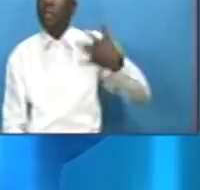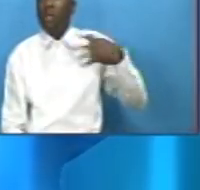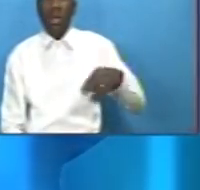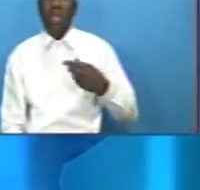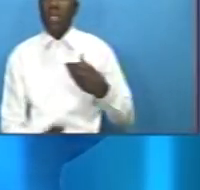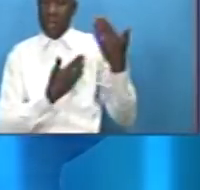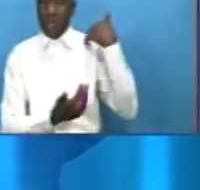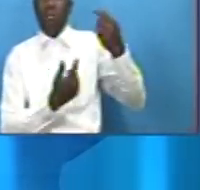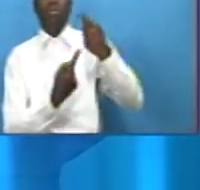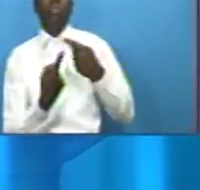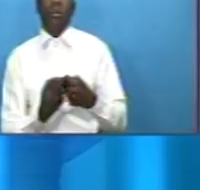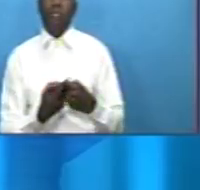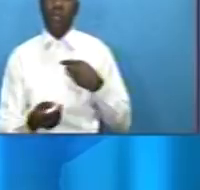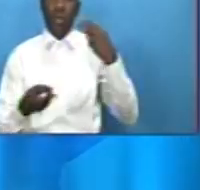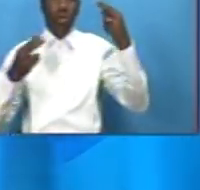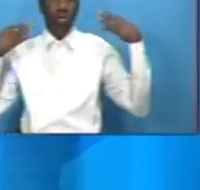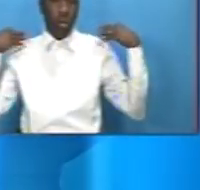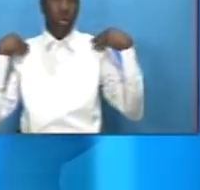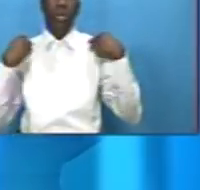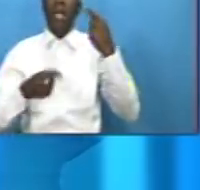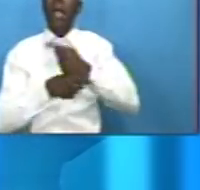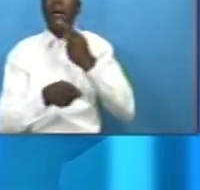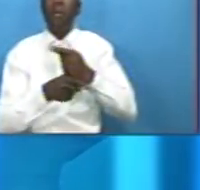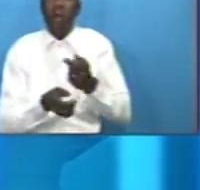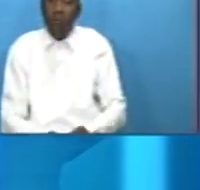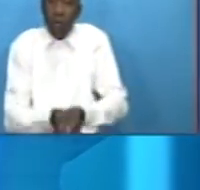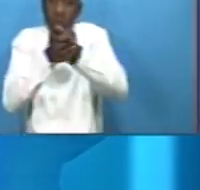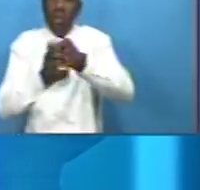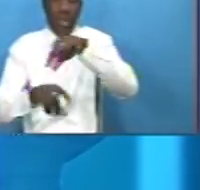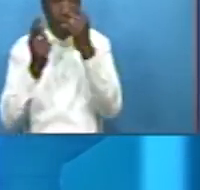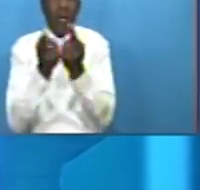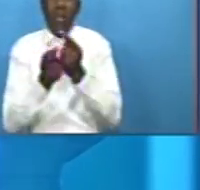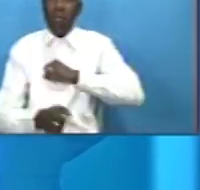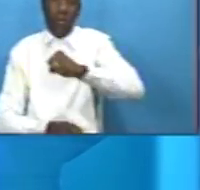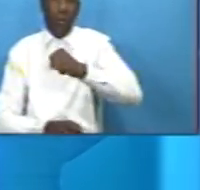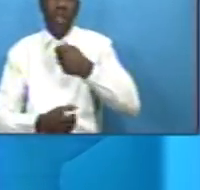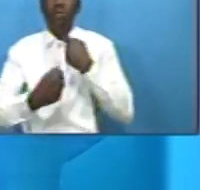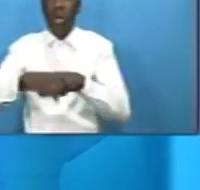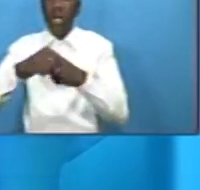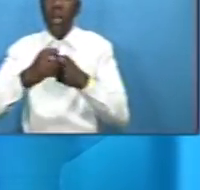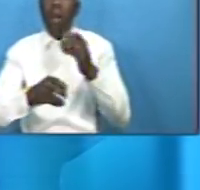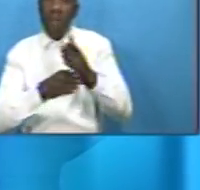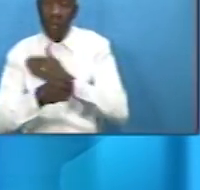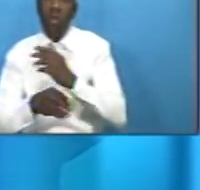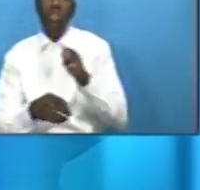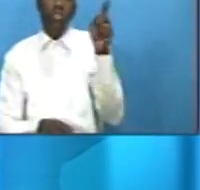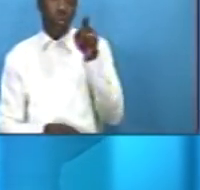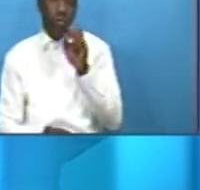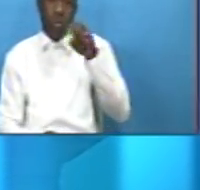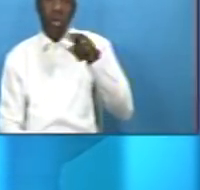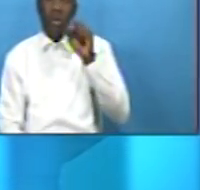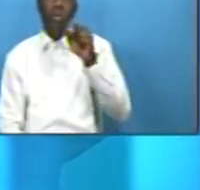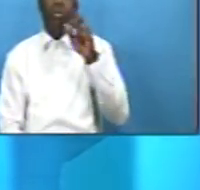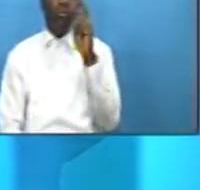gambia women's volleyball team have intensified their training ahead of the zone 2 championship they will be hosting in less than two weeks time